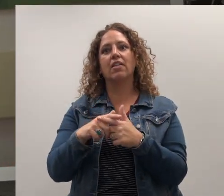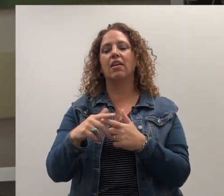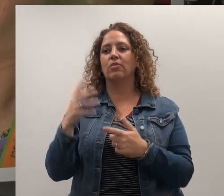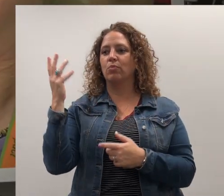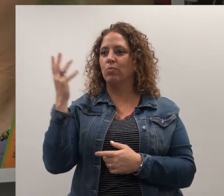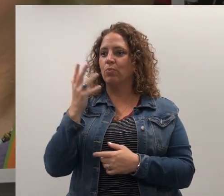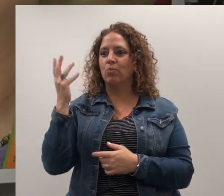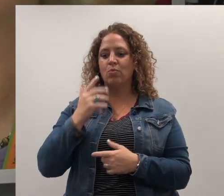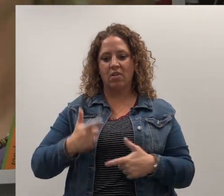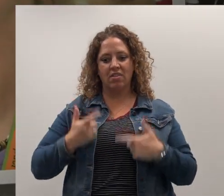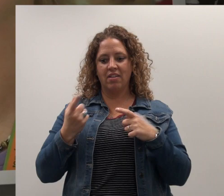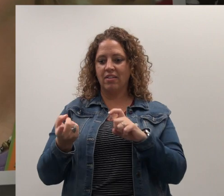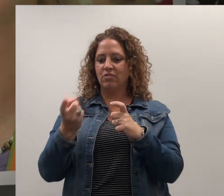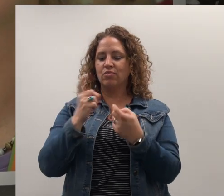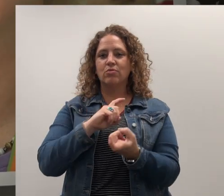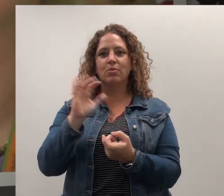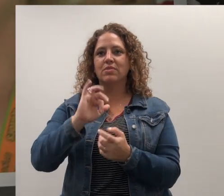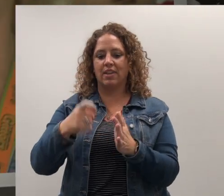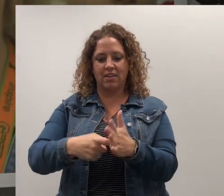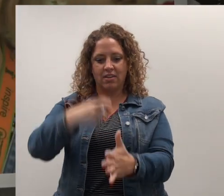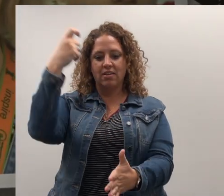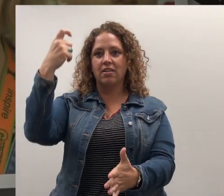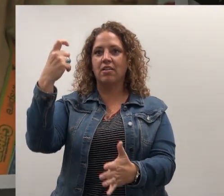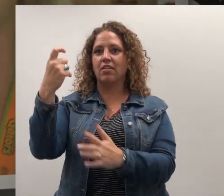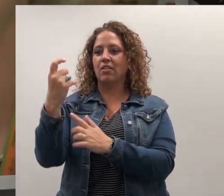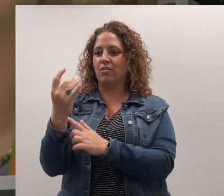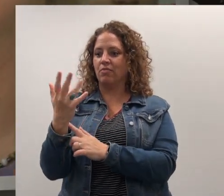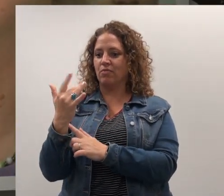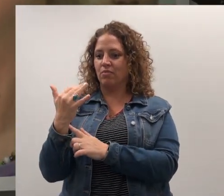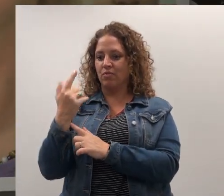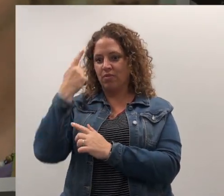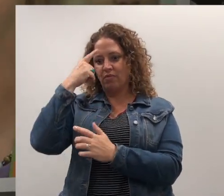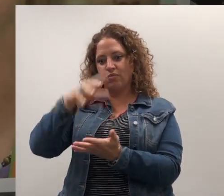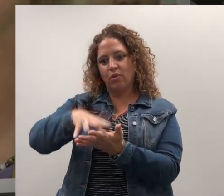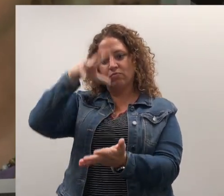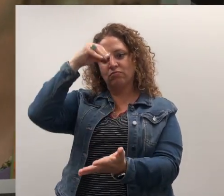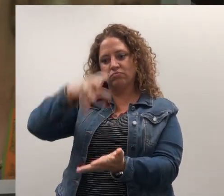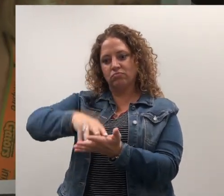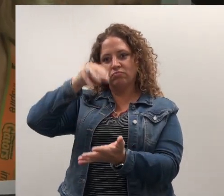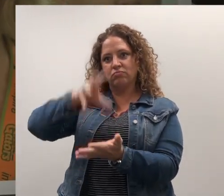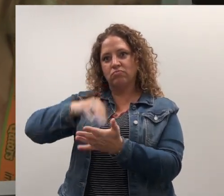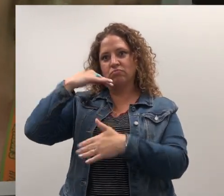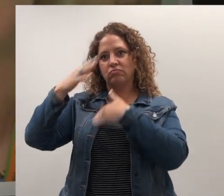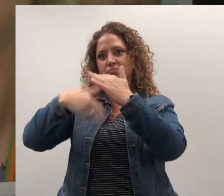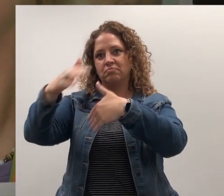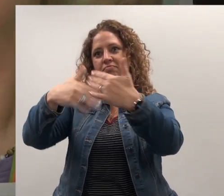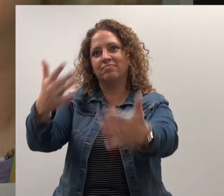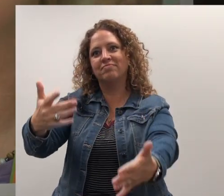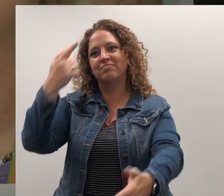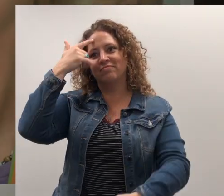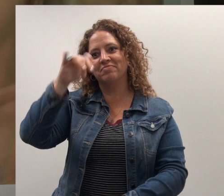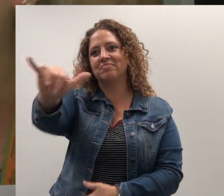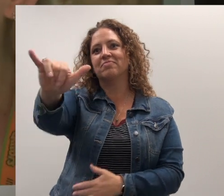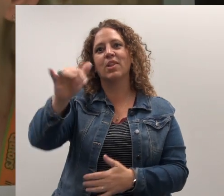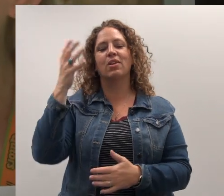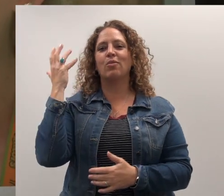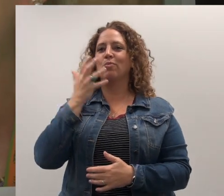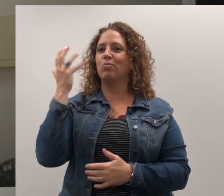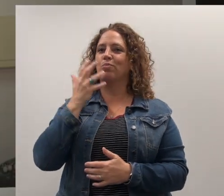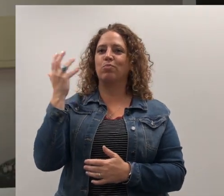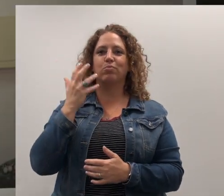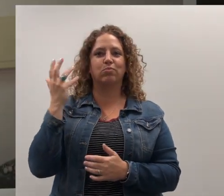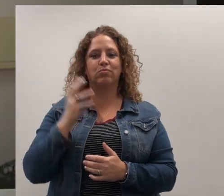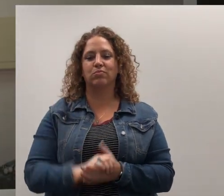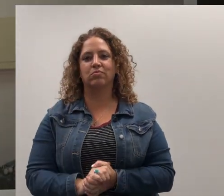a meaning. And at that moment, his life changed. It was like she was striking the match that lit his candle that would forever burn.